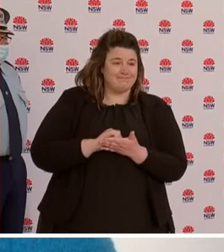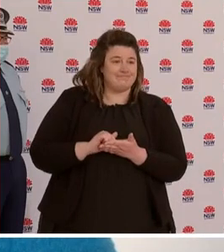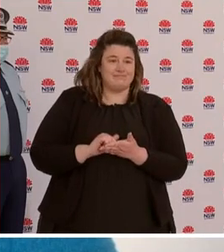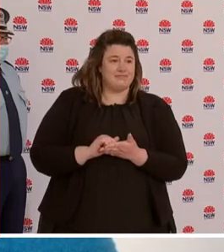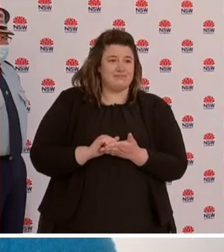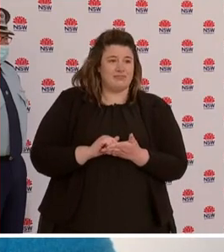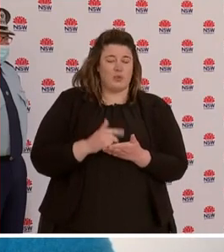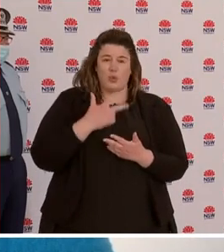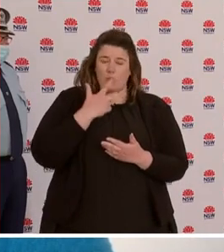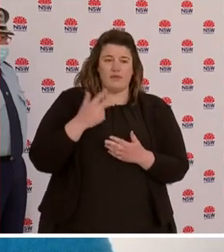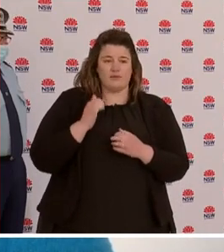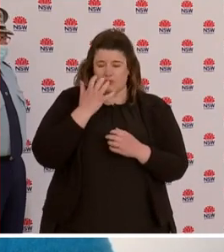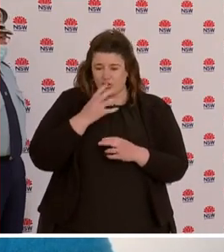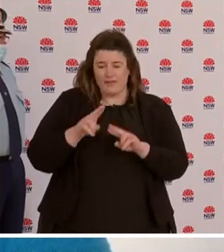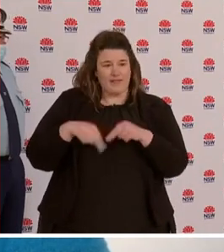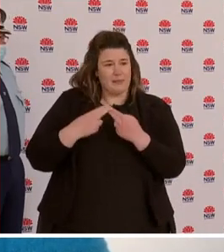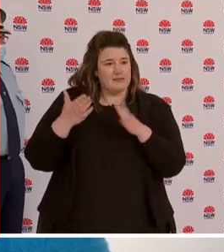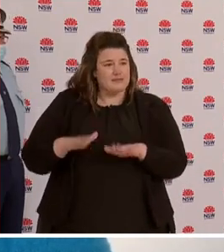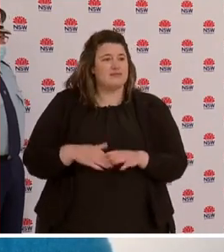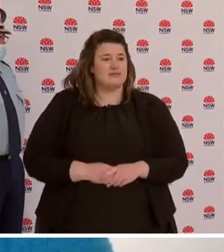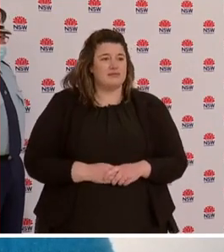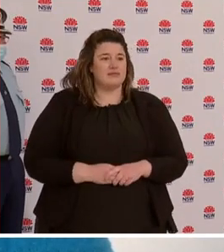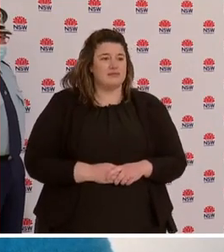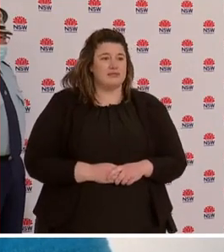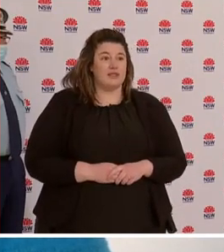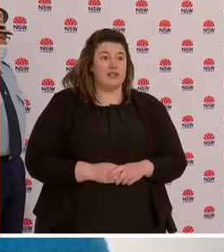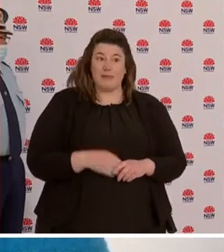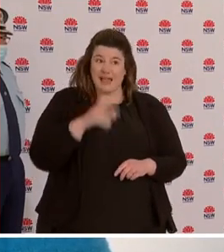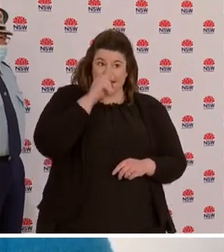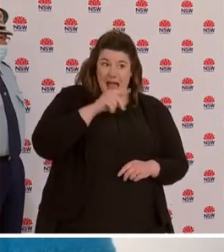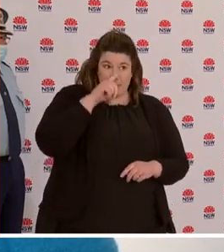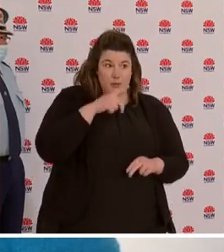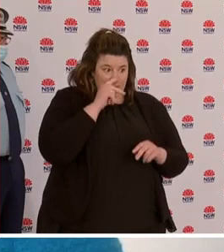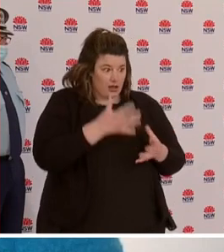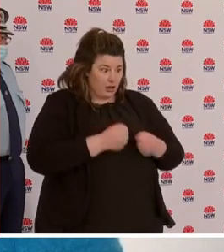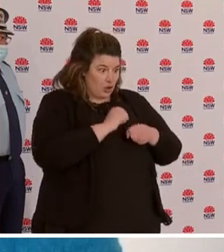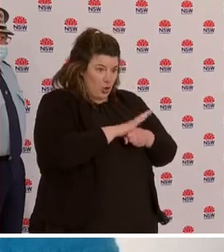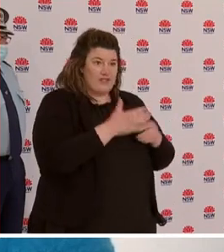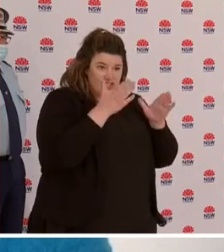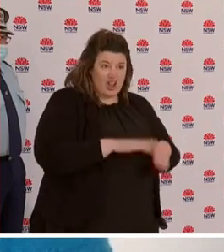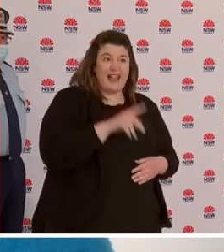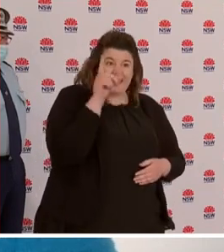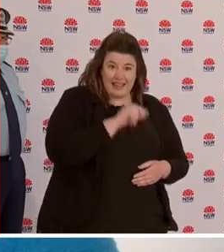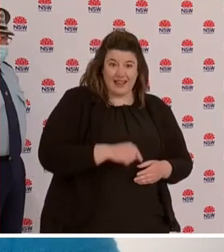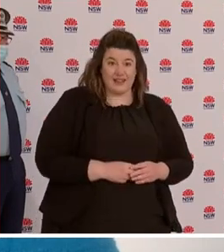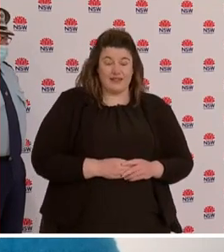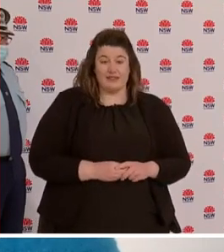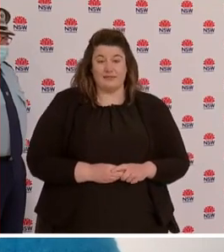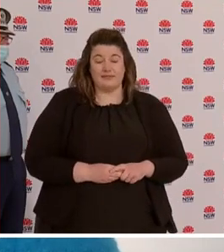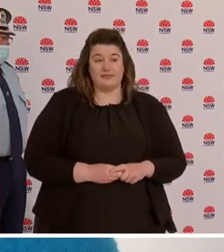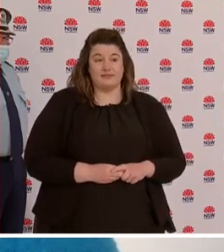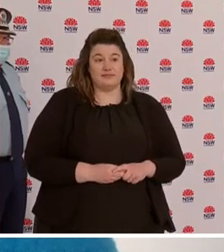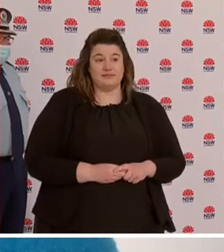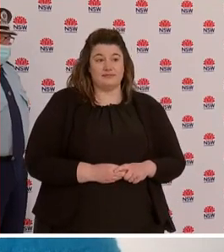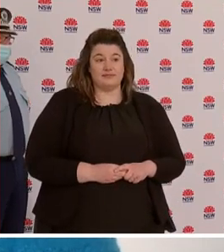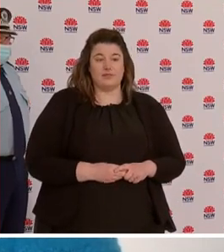younger people without pre-existing conditions can also fall victim to this cruel disease. I wanted to stress a couple of points this morning.